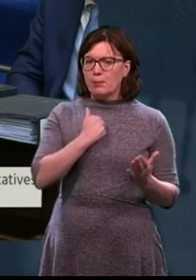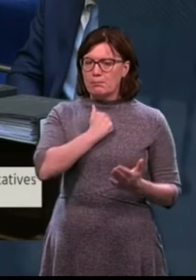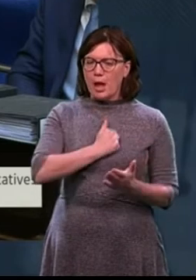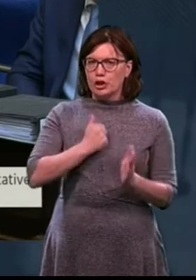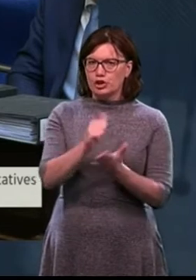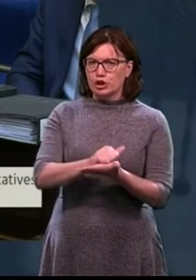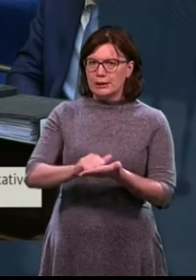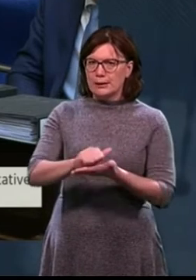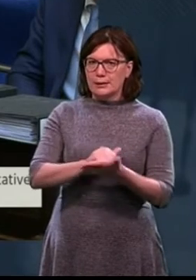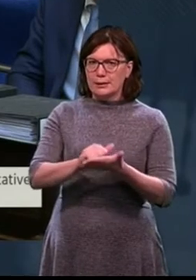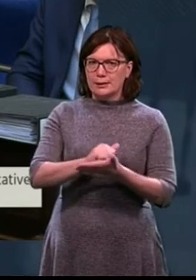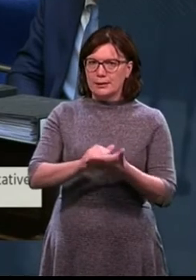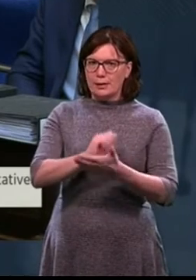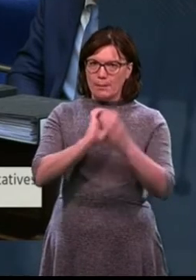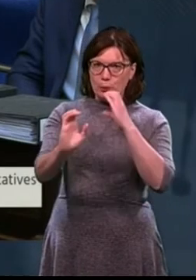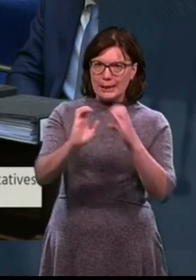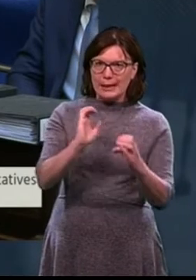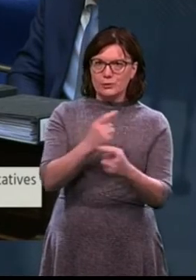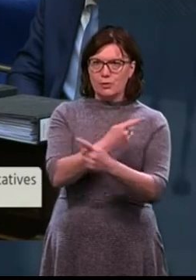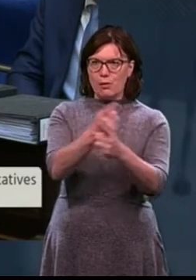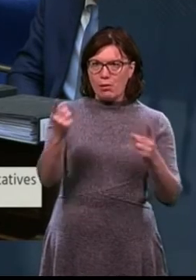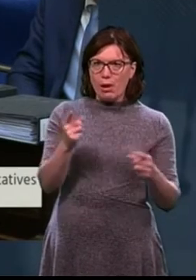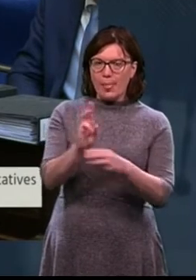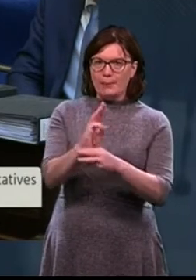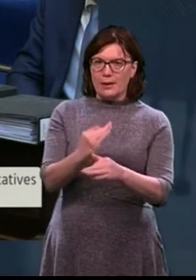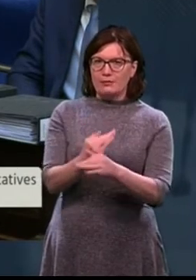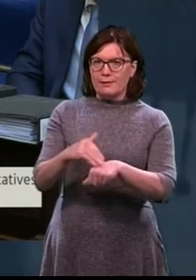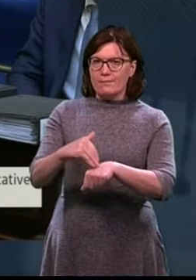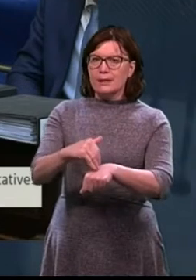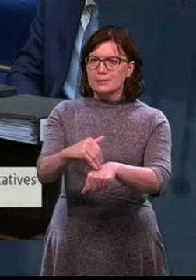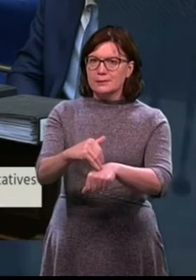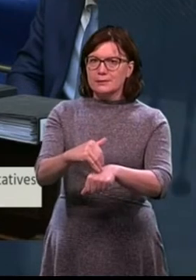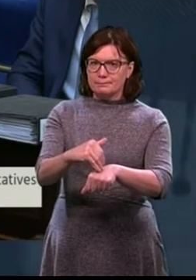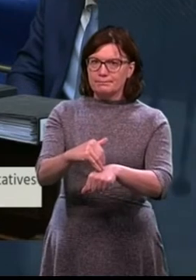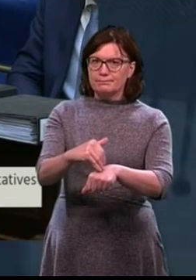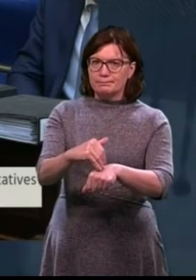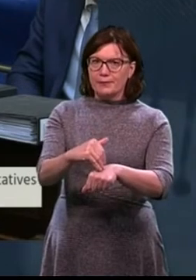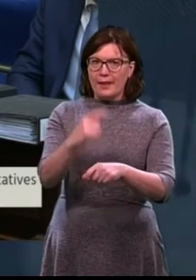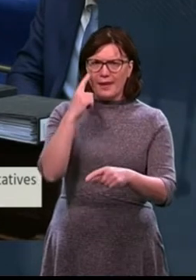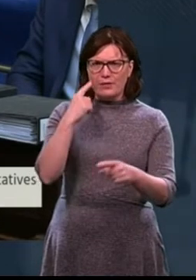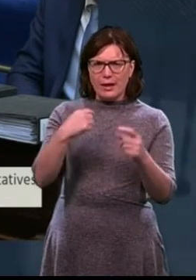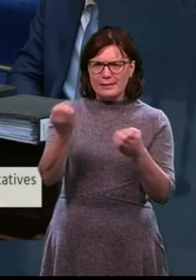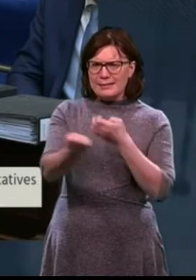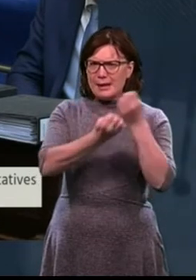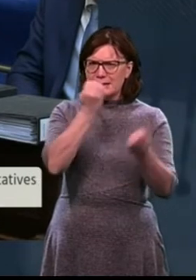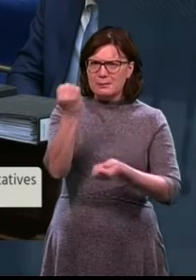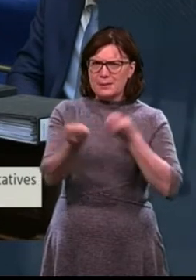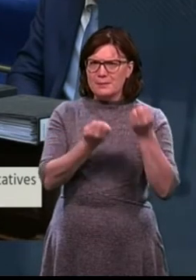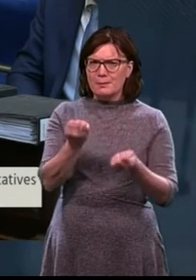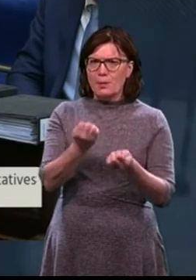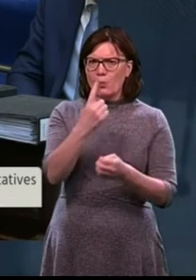has communicated with all of the parents involved. My understanding is that there's been an extensive look back of 1,300 files,